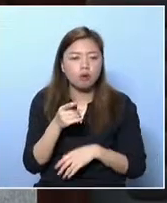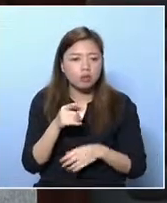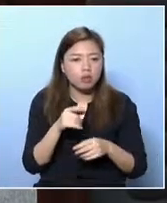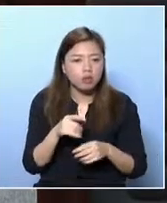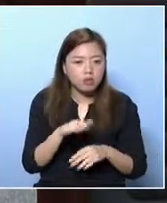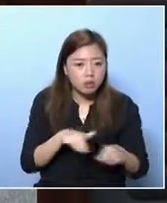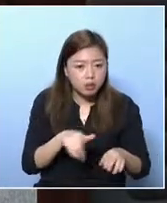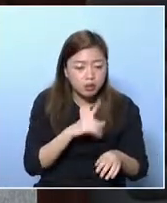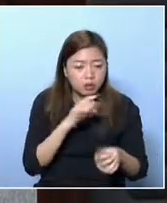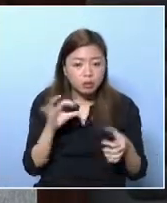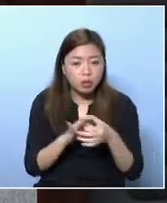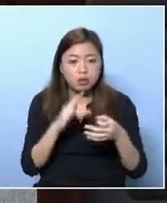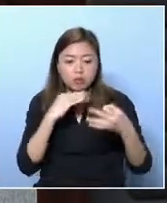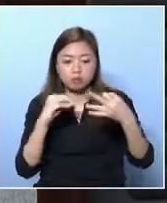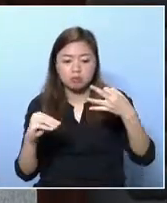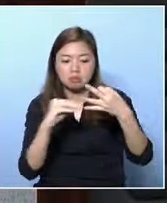If you ask the parents,